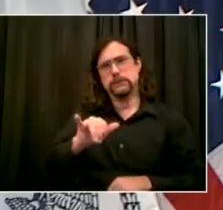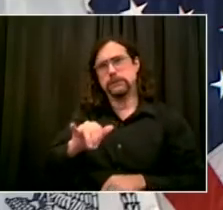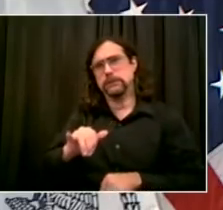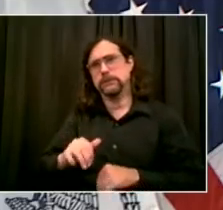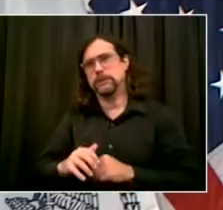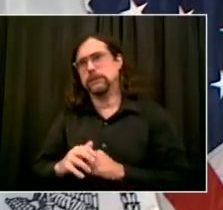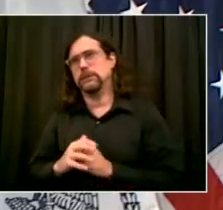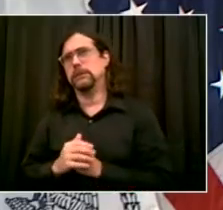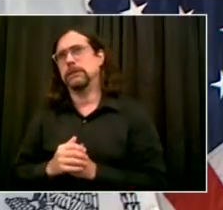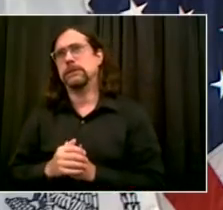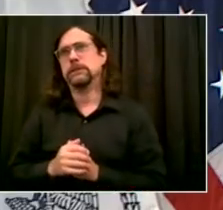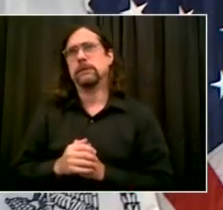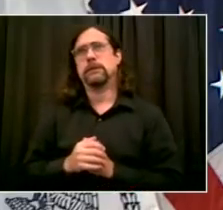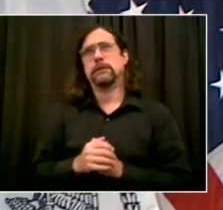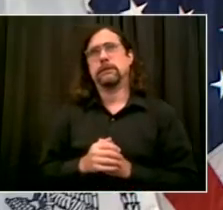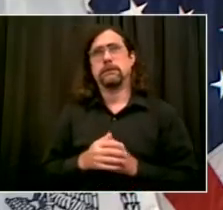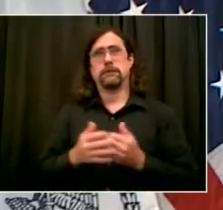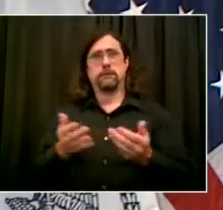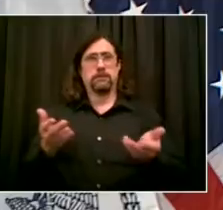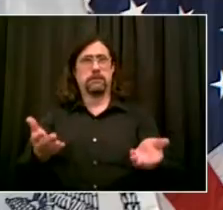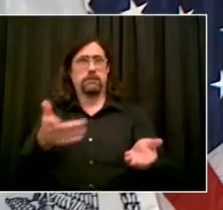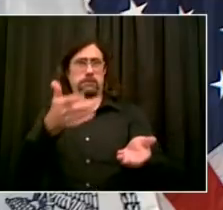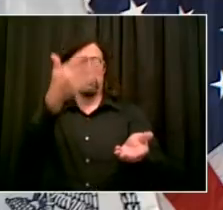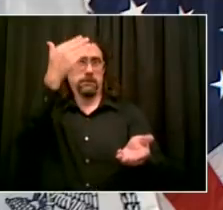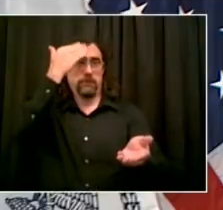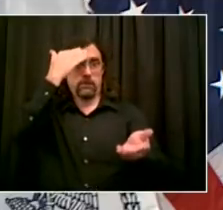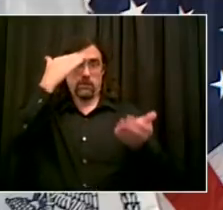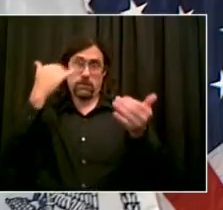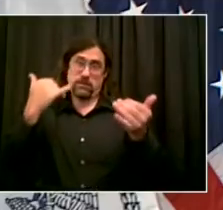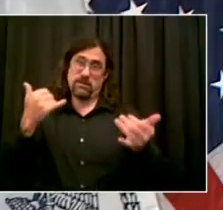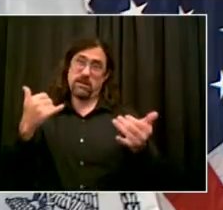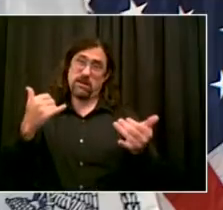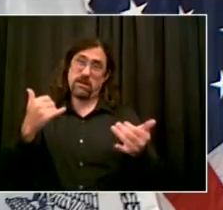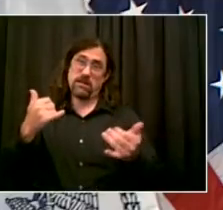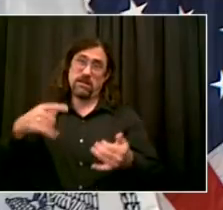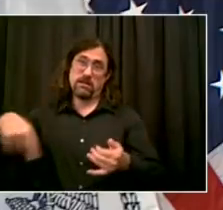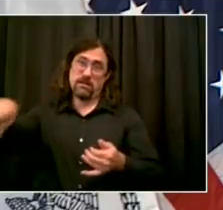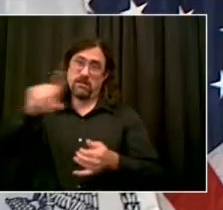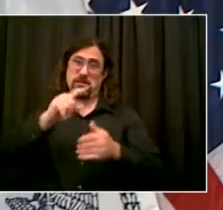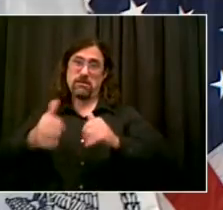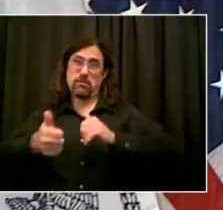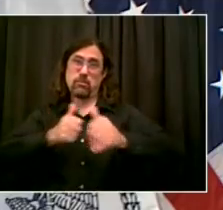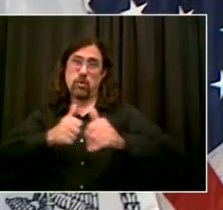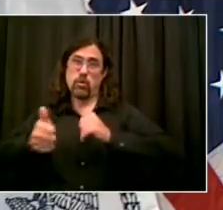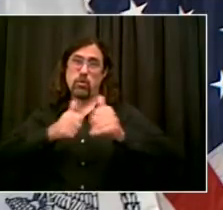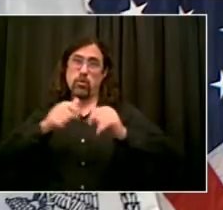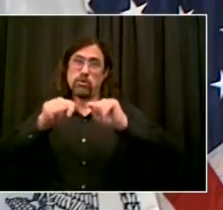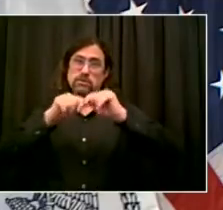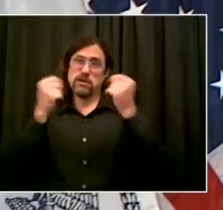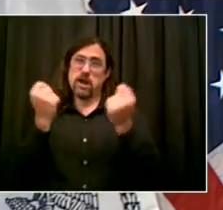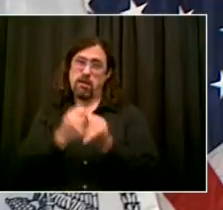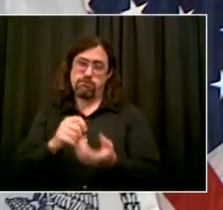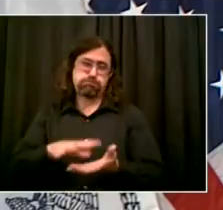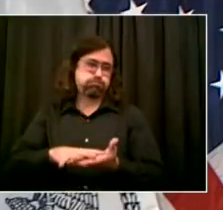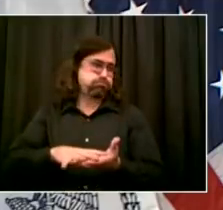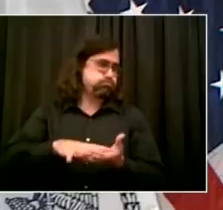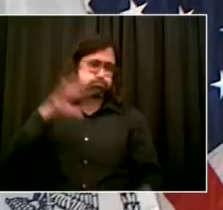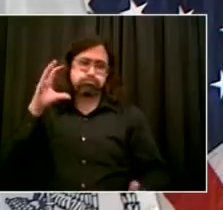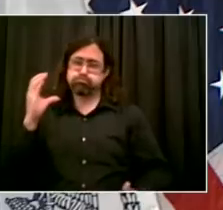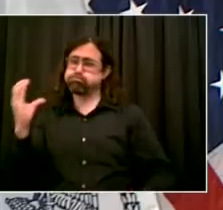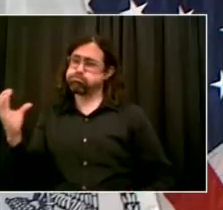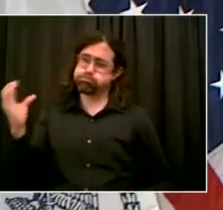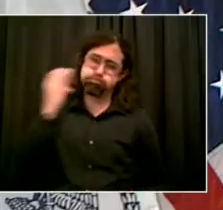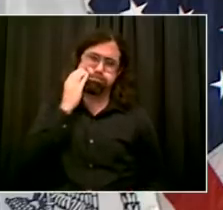-evaluated, especially at a point where the city is going to need resources for our recovery. So I think it's time to look at all of that.